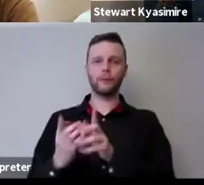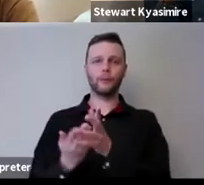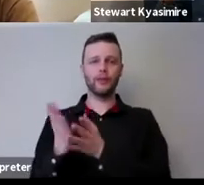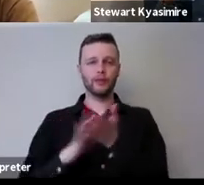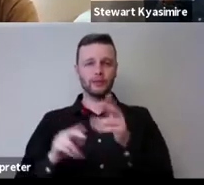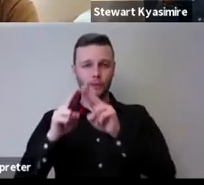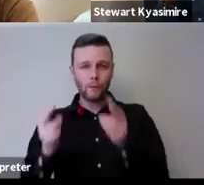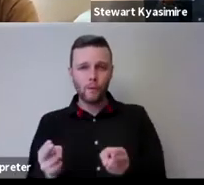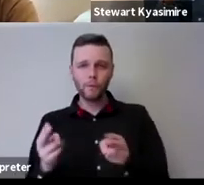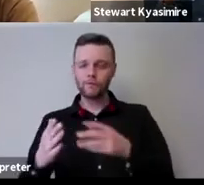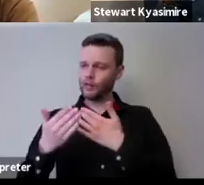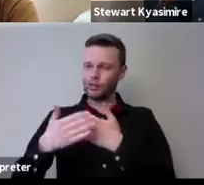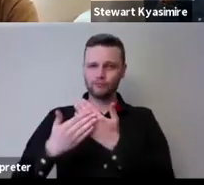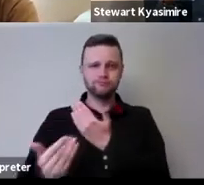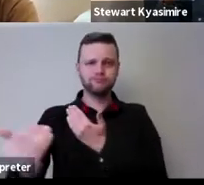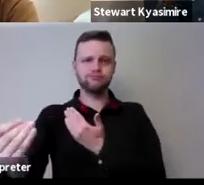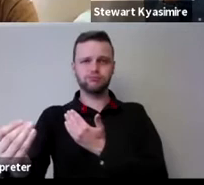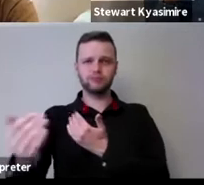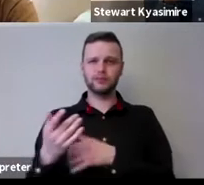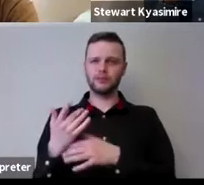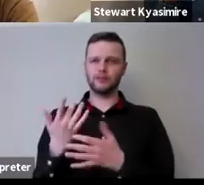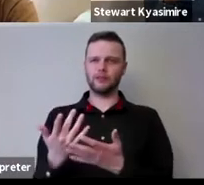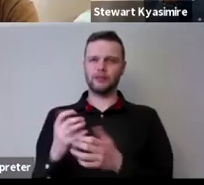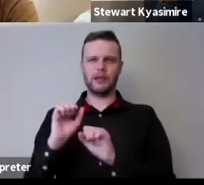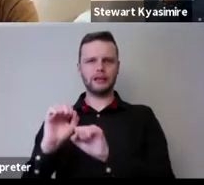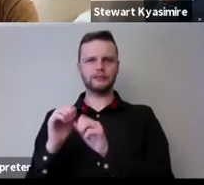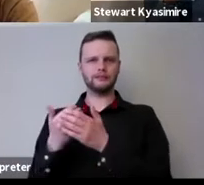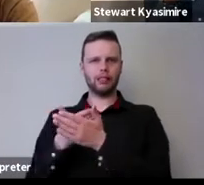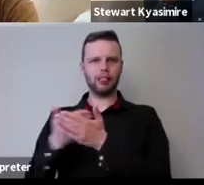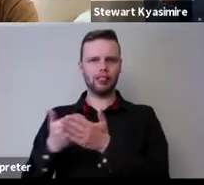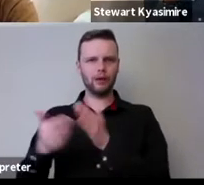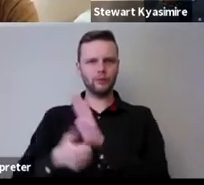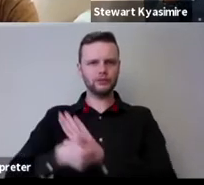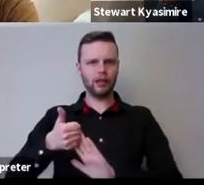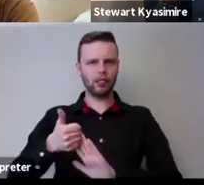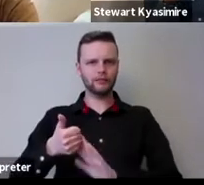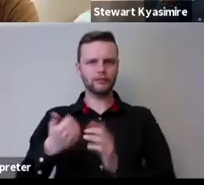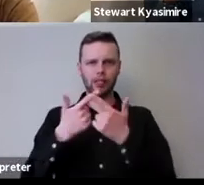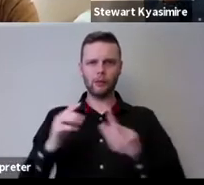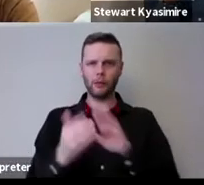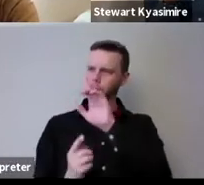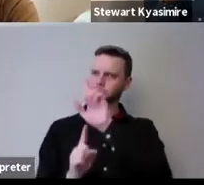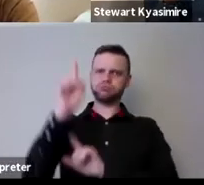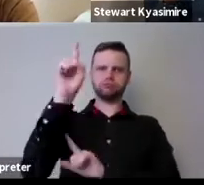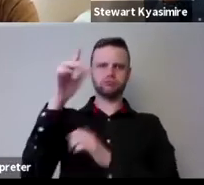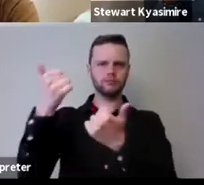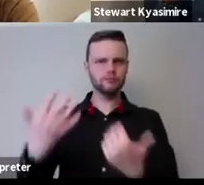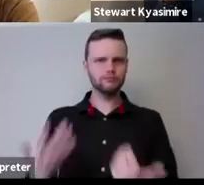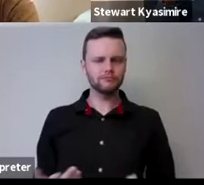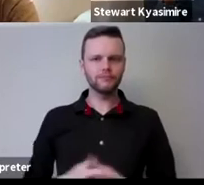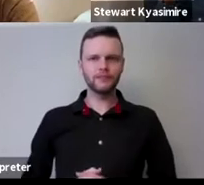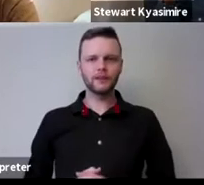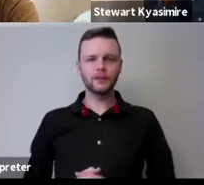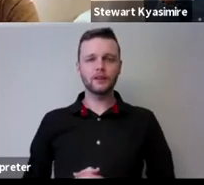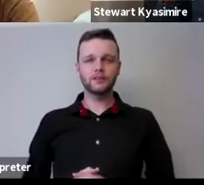stretch uh and so for instance language skills kind of they they boomed and so this was